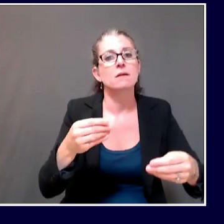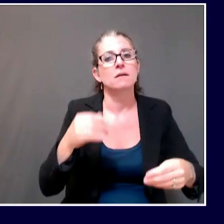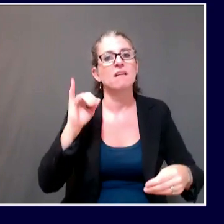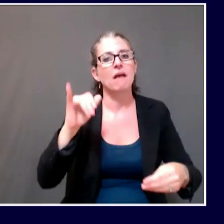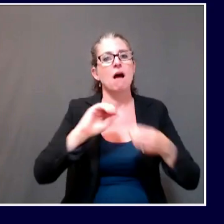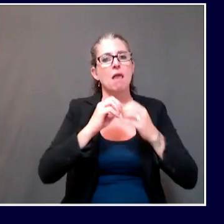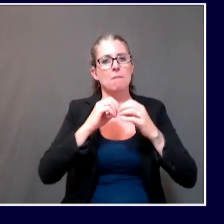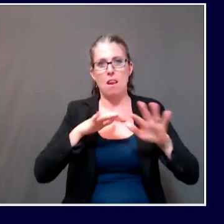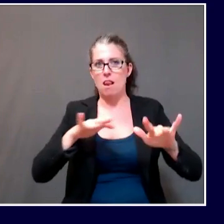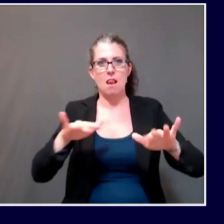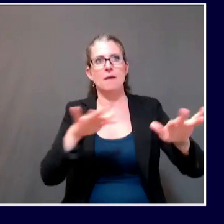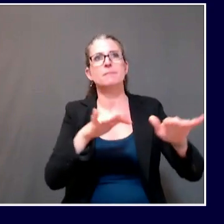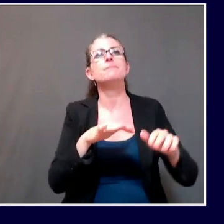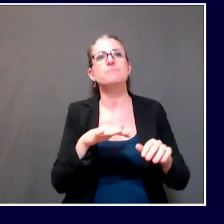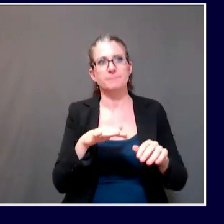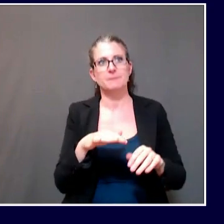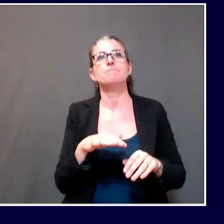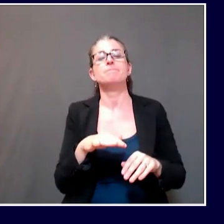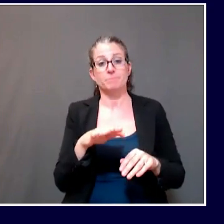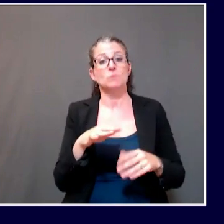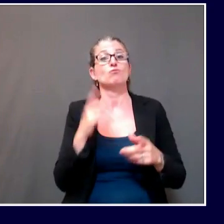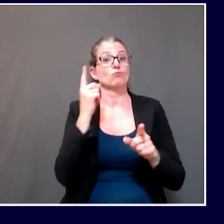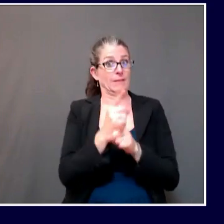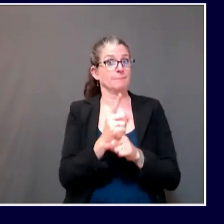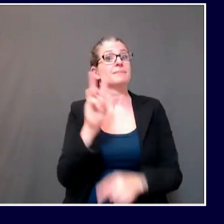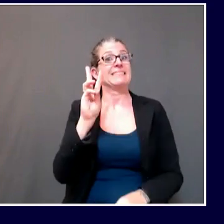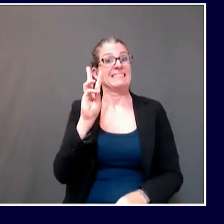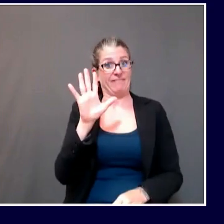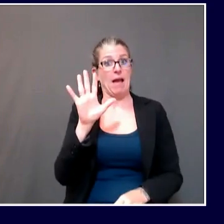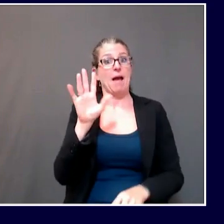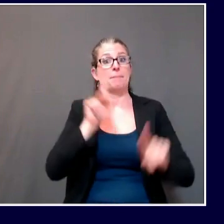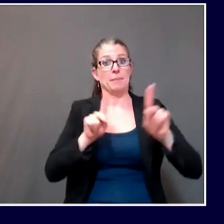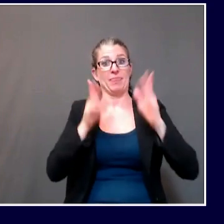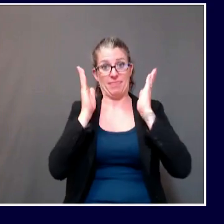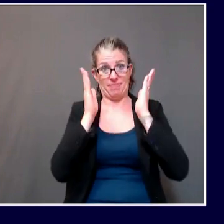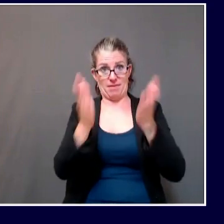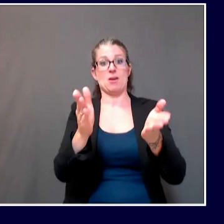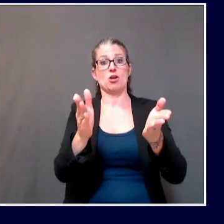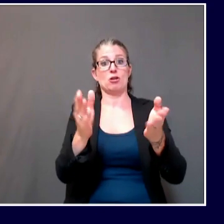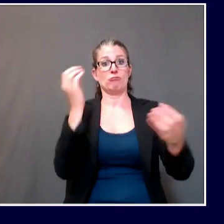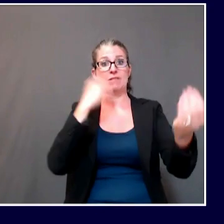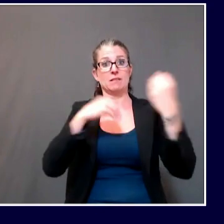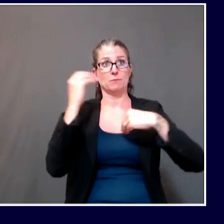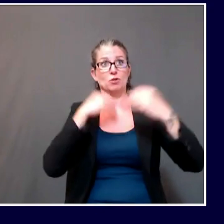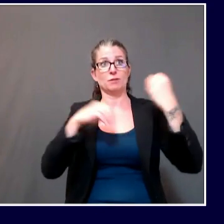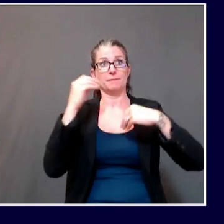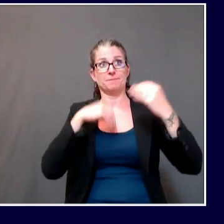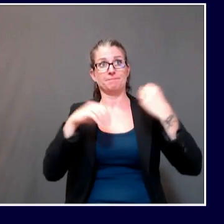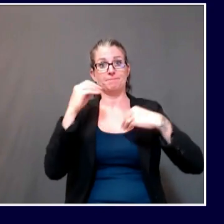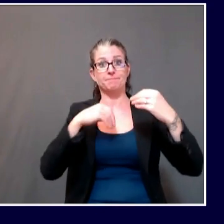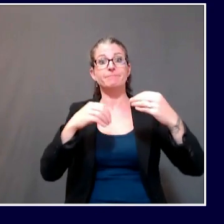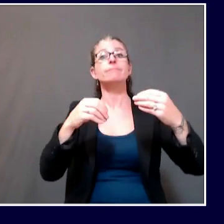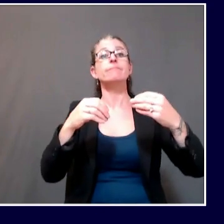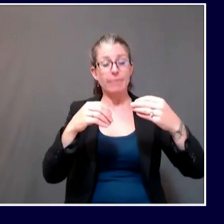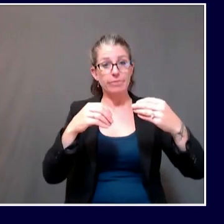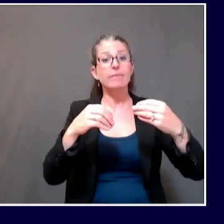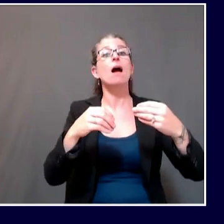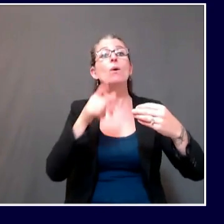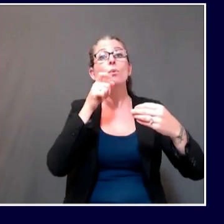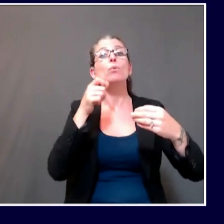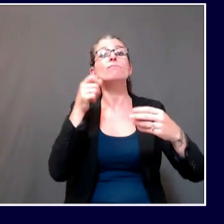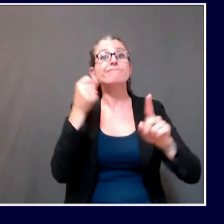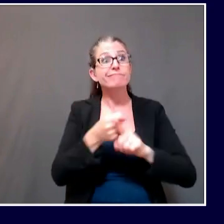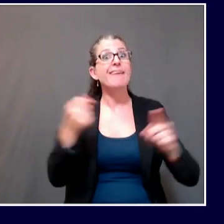of 65 guests. Right now, there have been these 32 cases associated with it. Of those 32 cases,